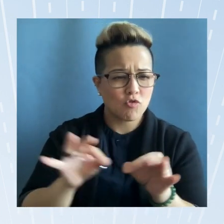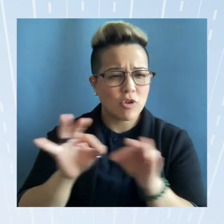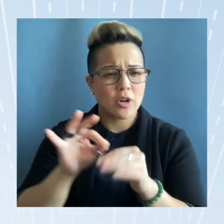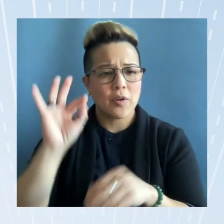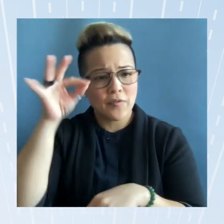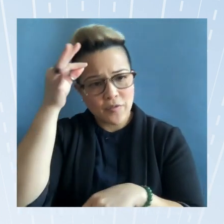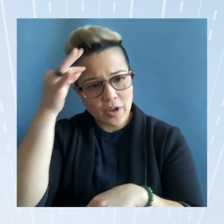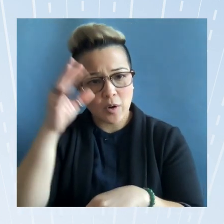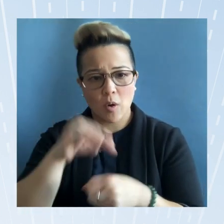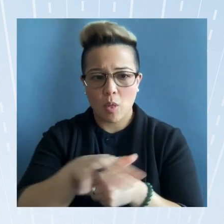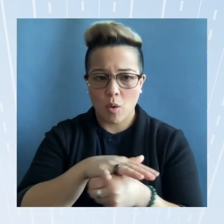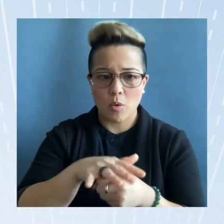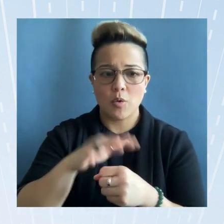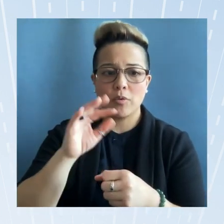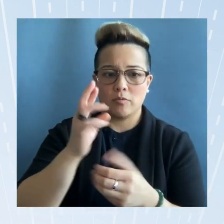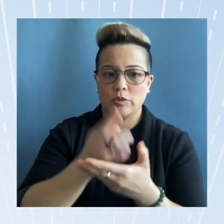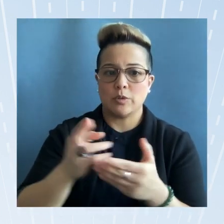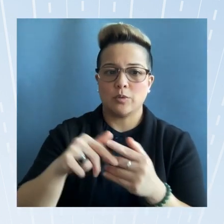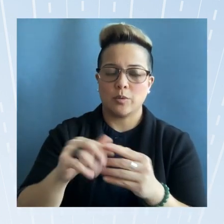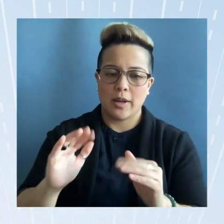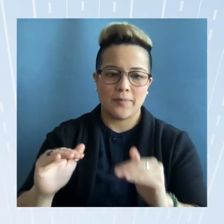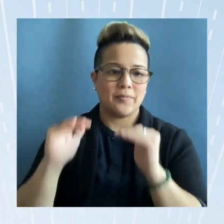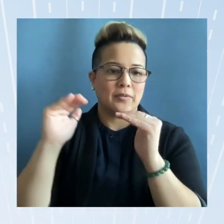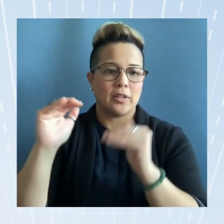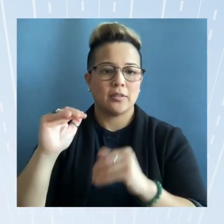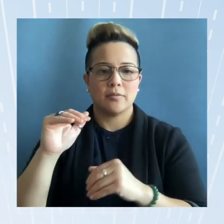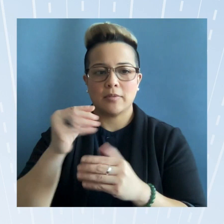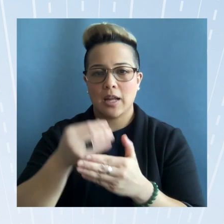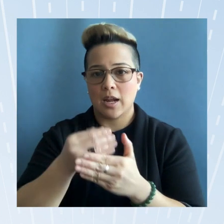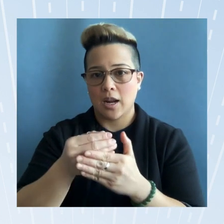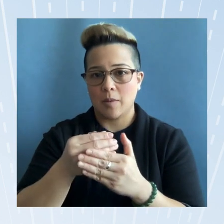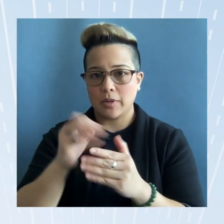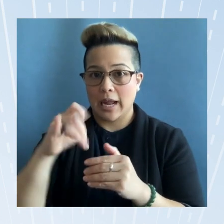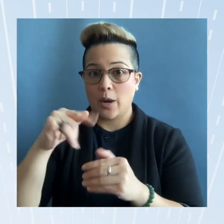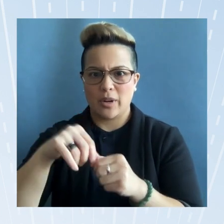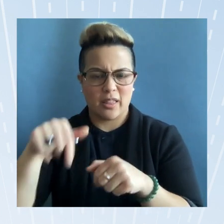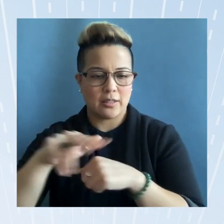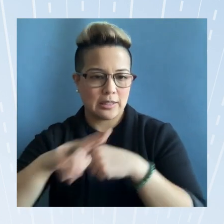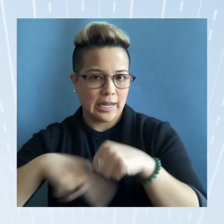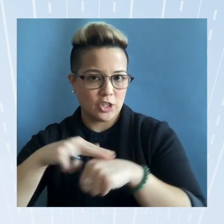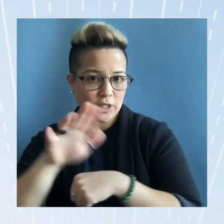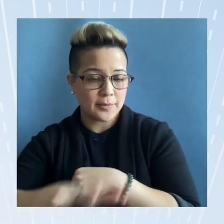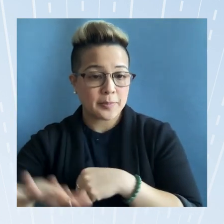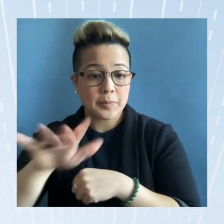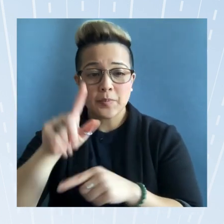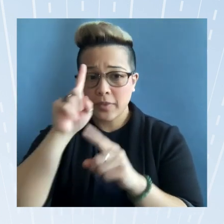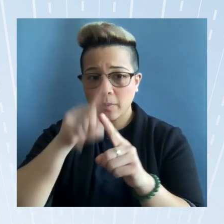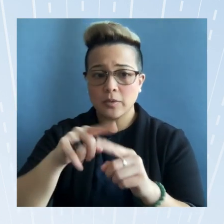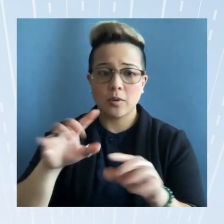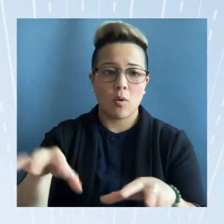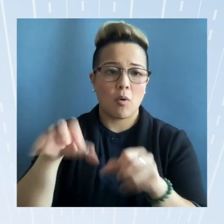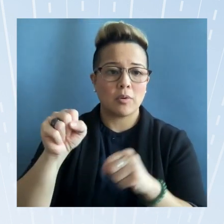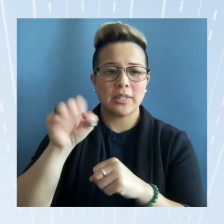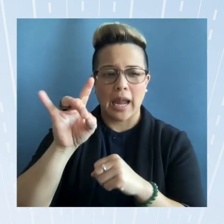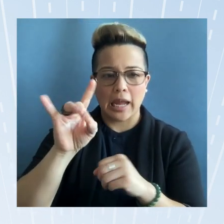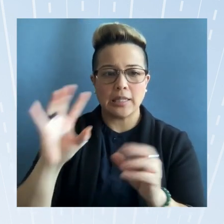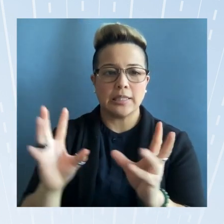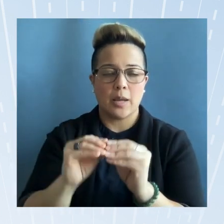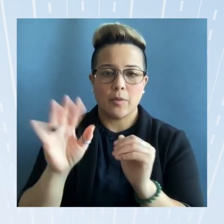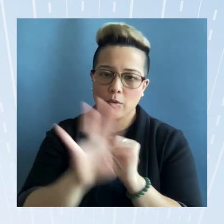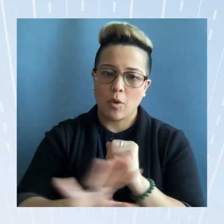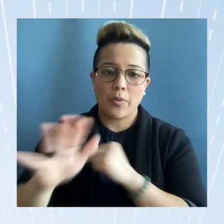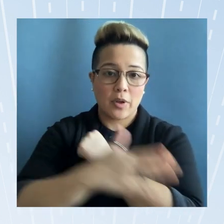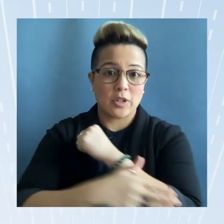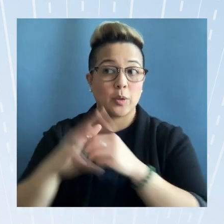resources to advance economic equity in this nation the aim is to host up to eight summits across the country in this year